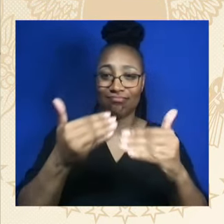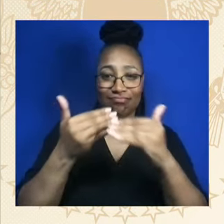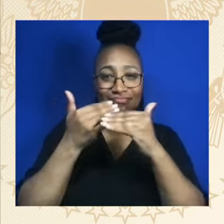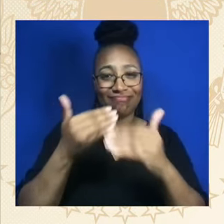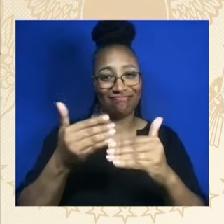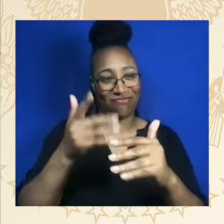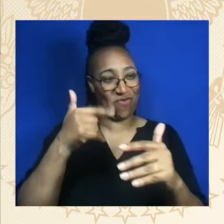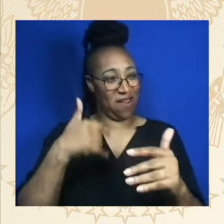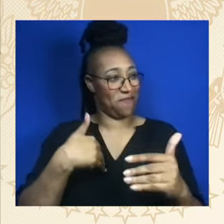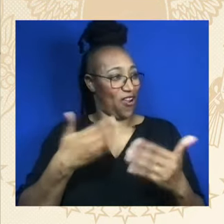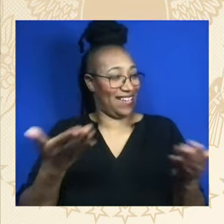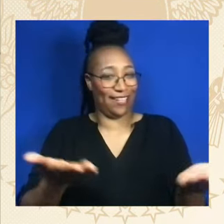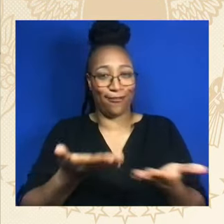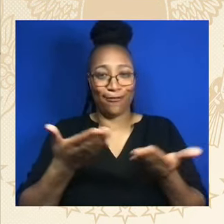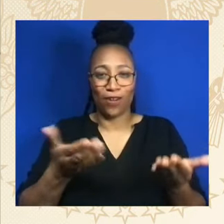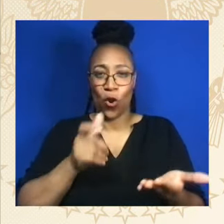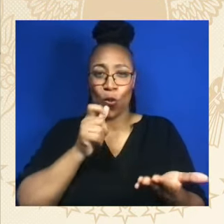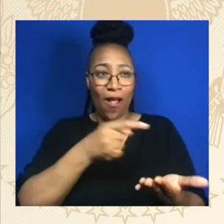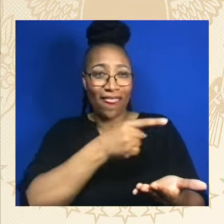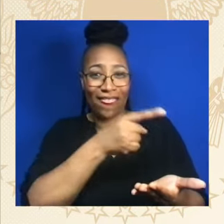Father, I wouldn't be standing here without Jim.